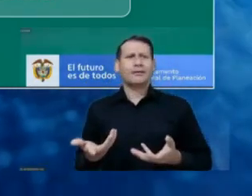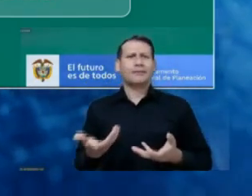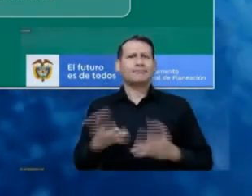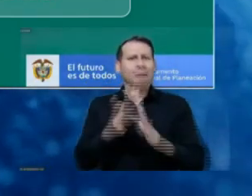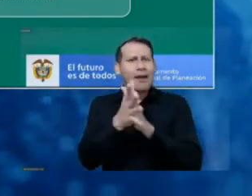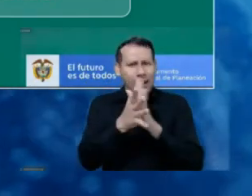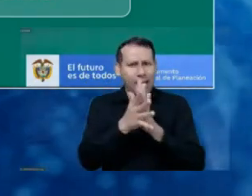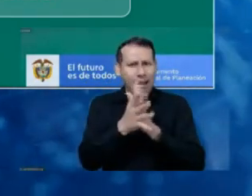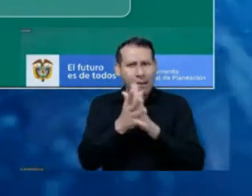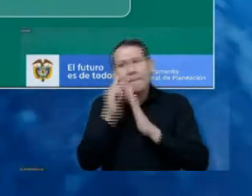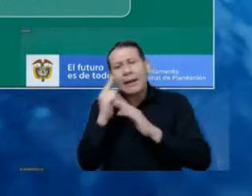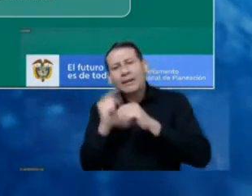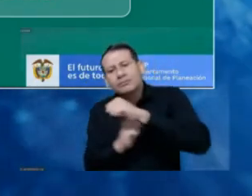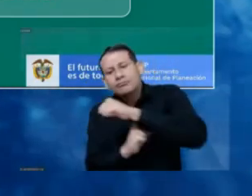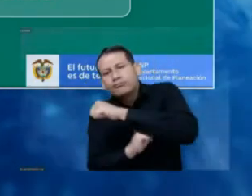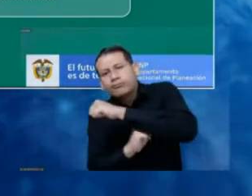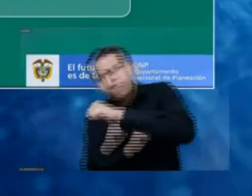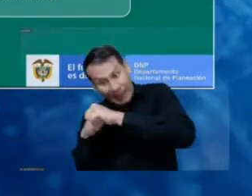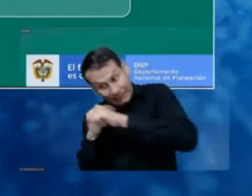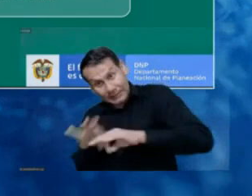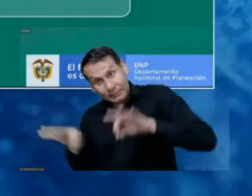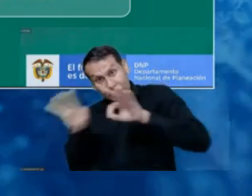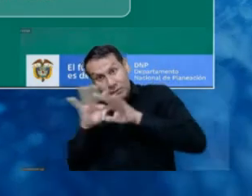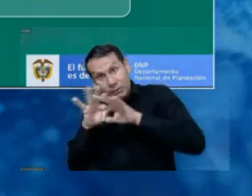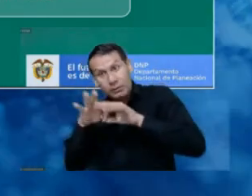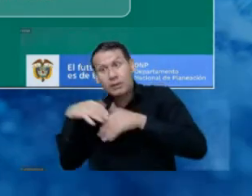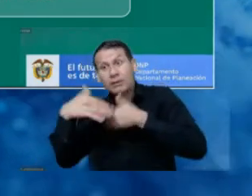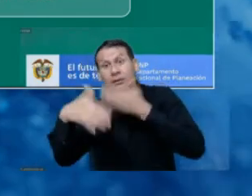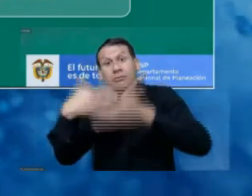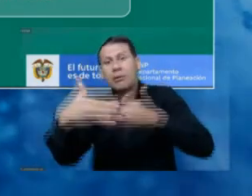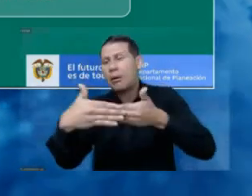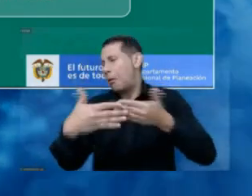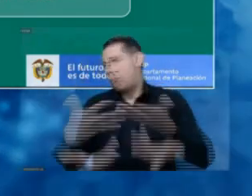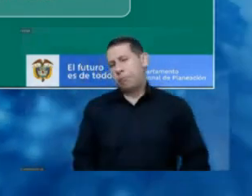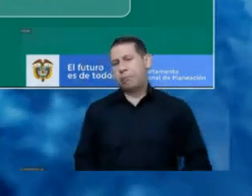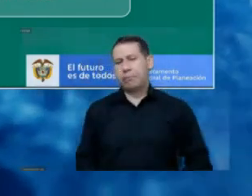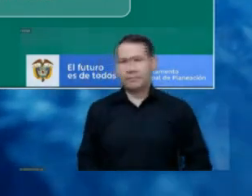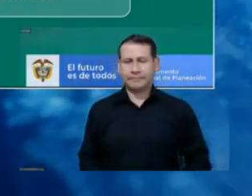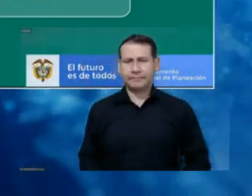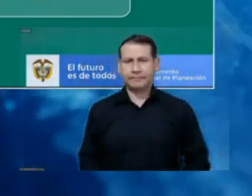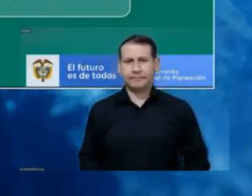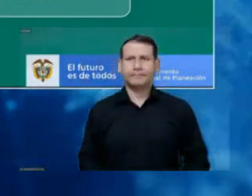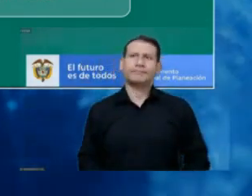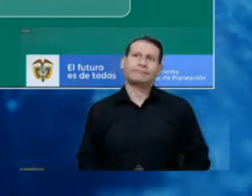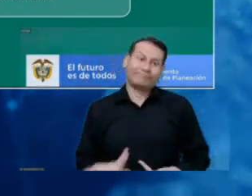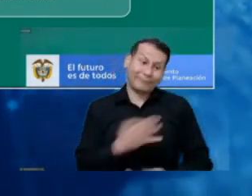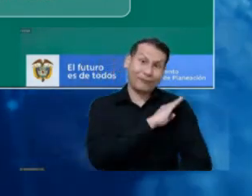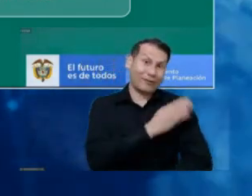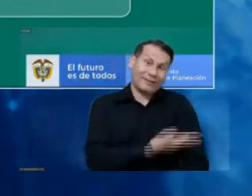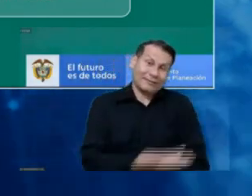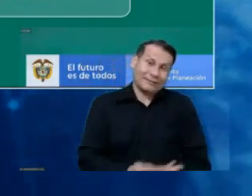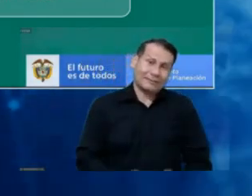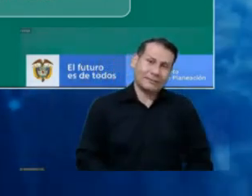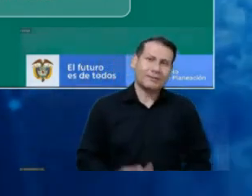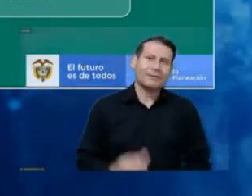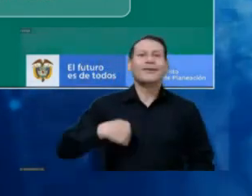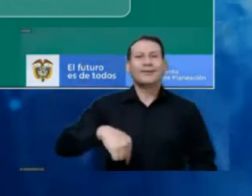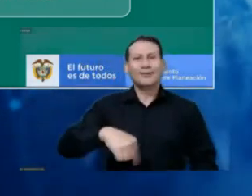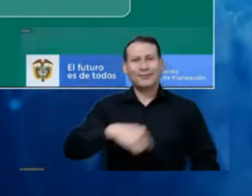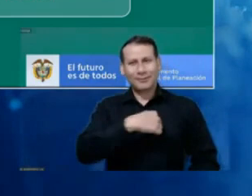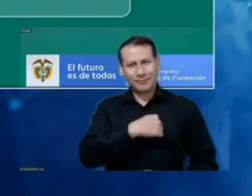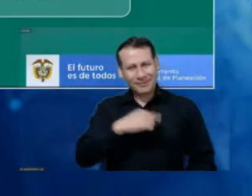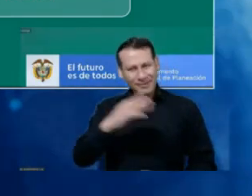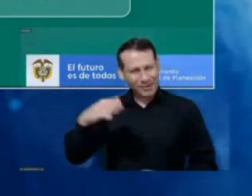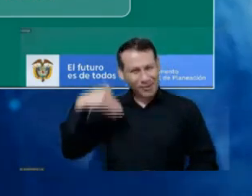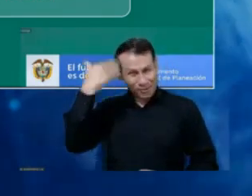foundations for that and the ecosystem, everything I've been showing you won't have or won't be that strong. It wouldn't be possible